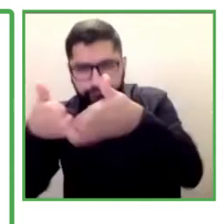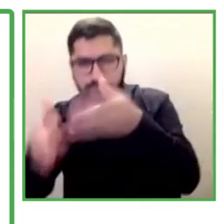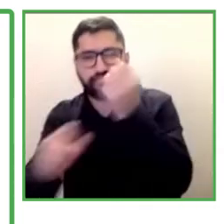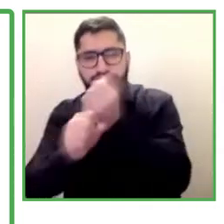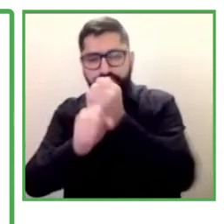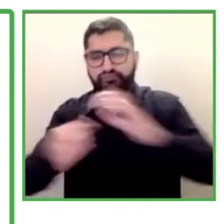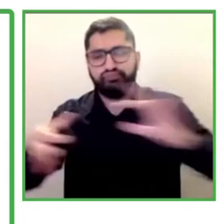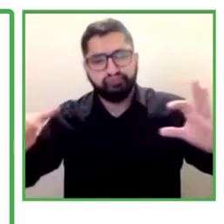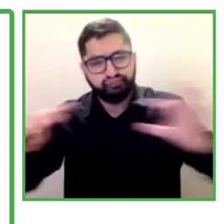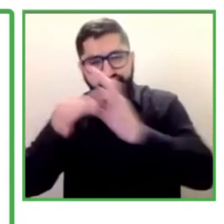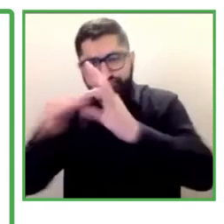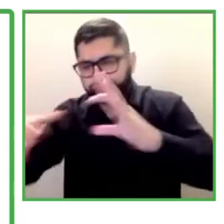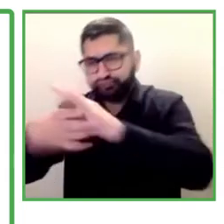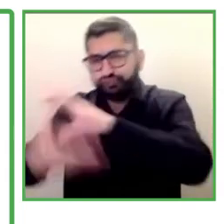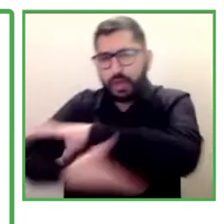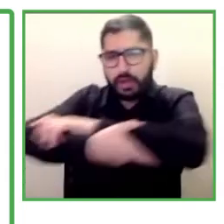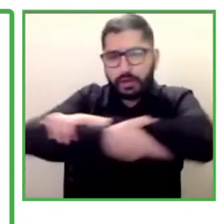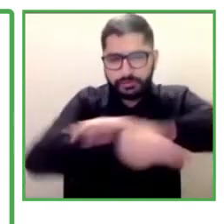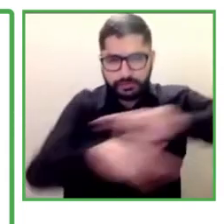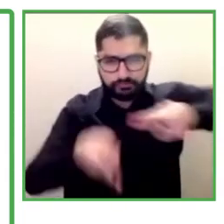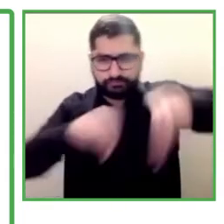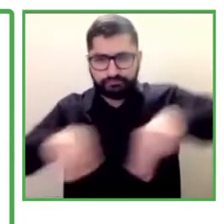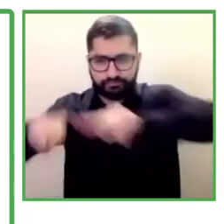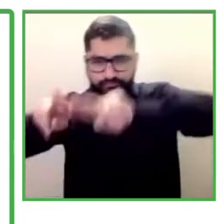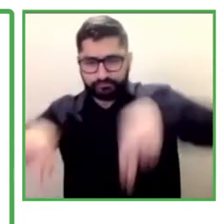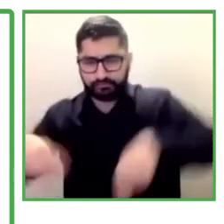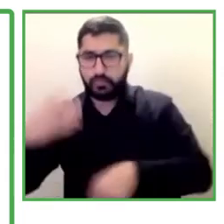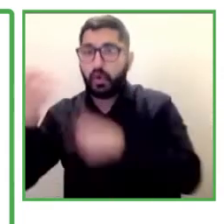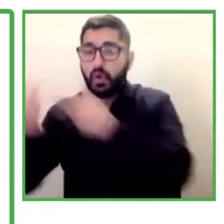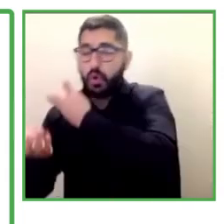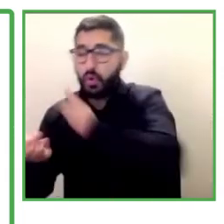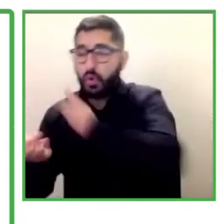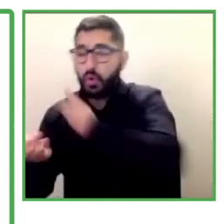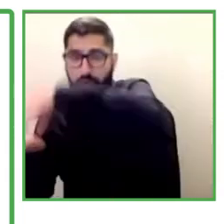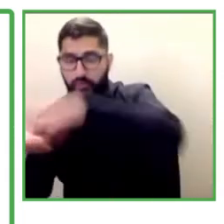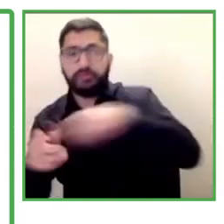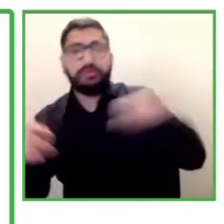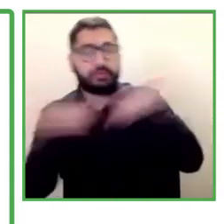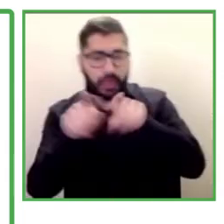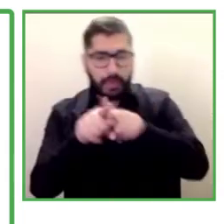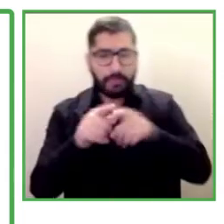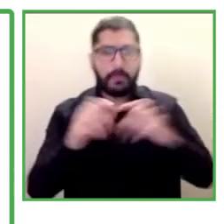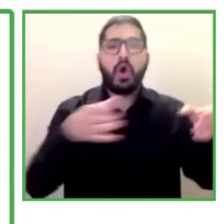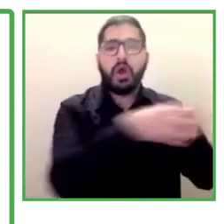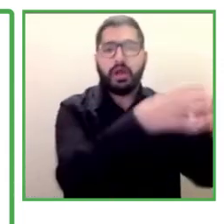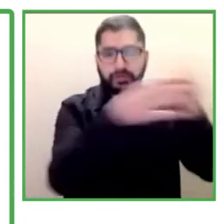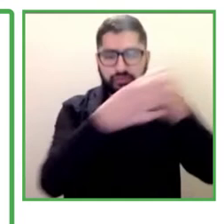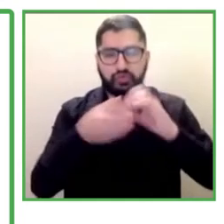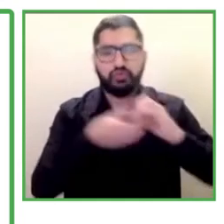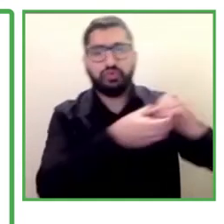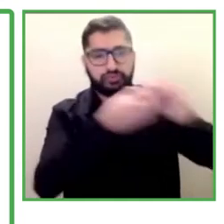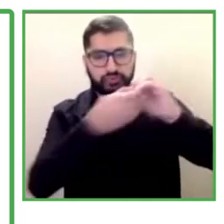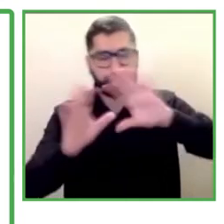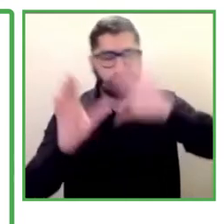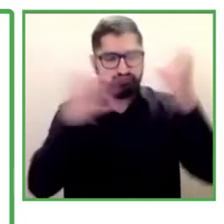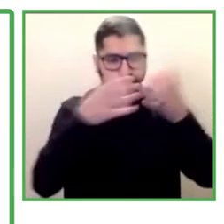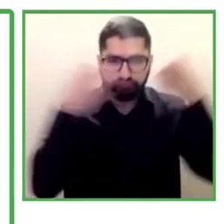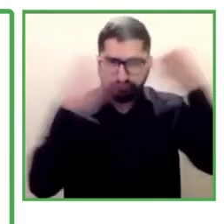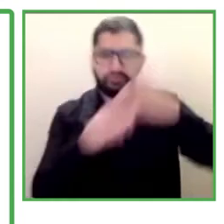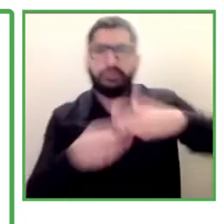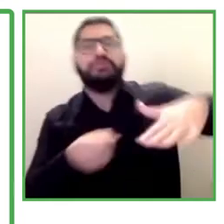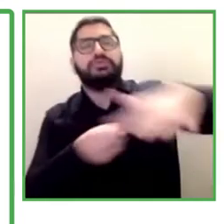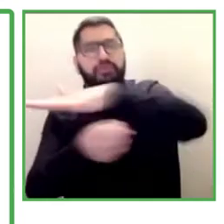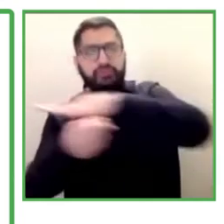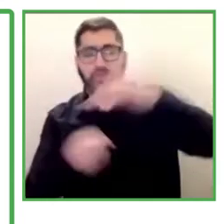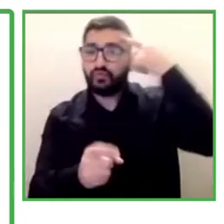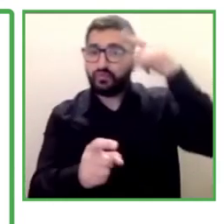the private and the public sector. And then it generates a diagnosis of the current situation in Chile related